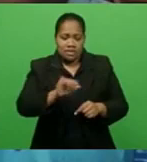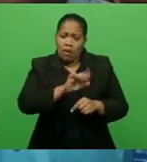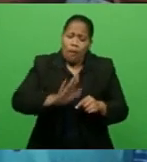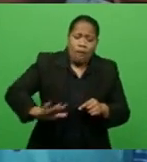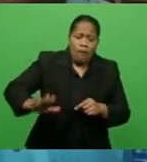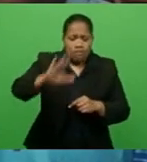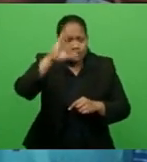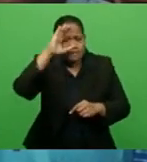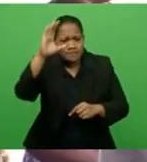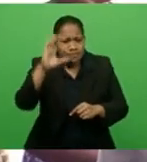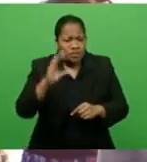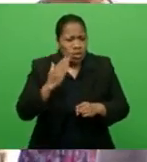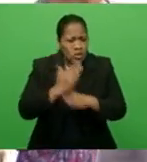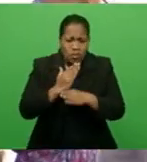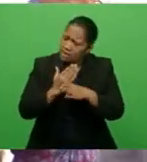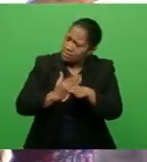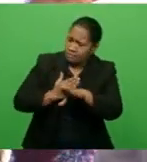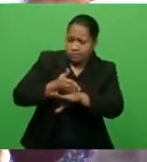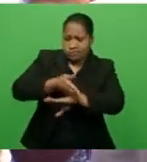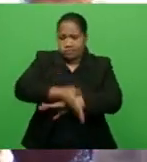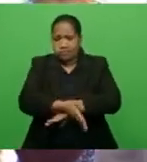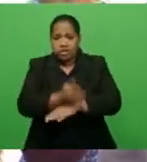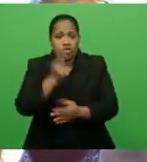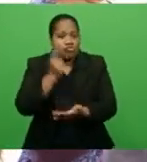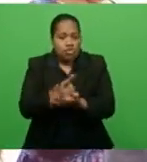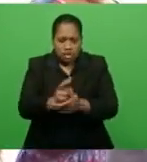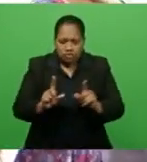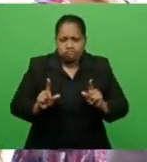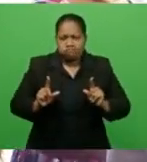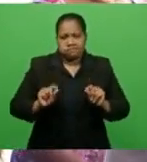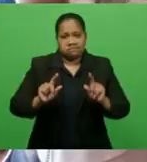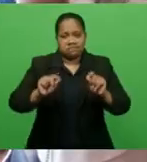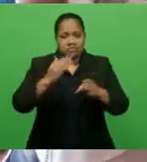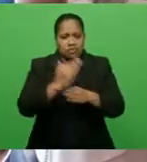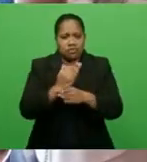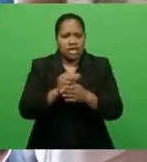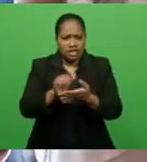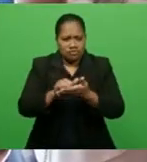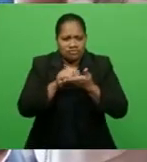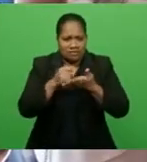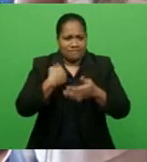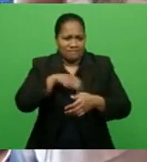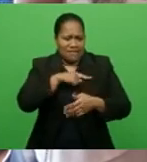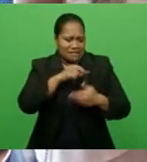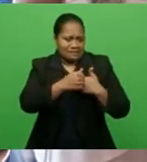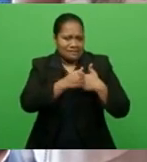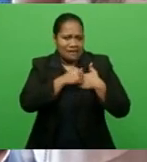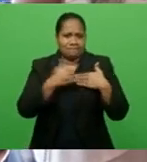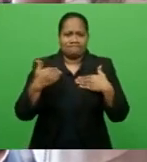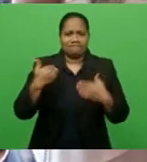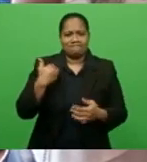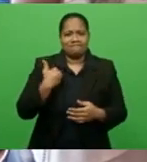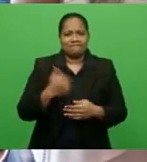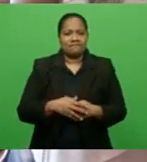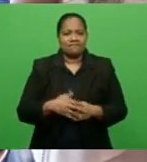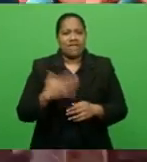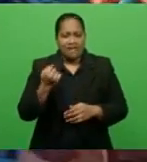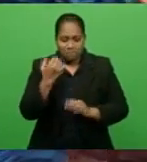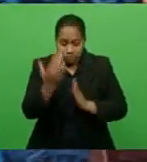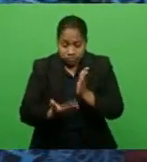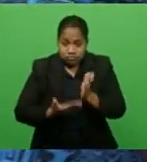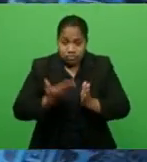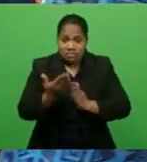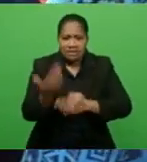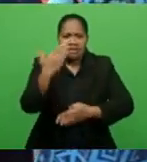You're working overtime, you're really doing it tough, and you're keeping us healthy and safe. An awards night was also held